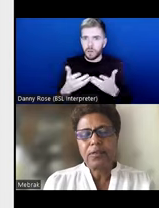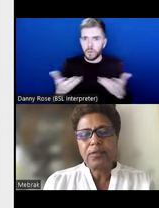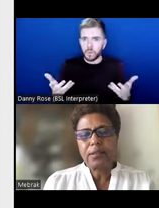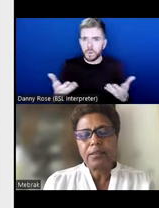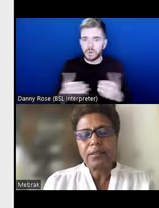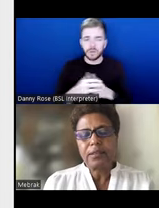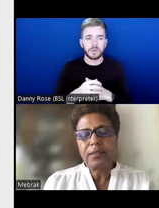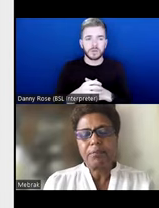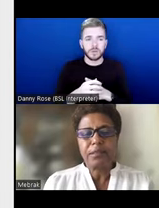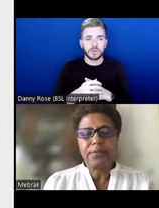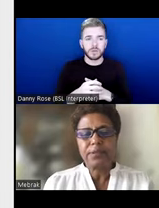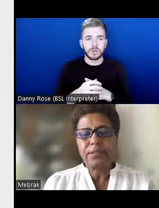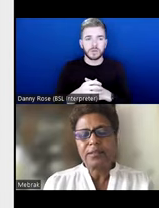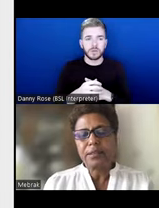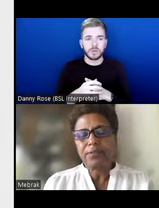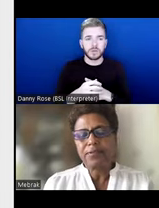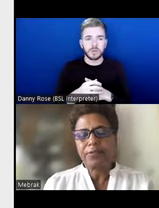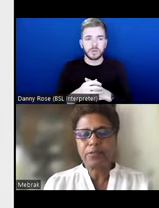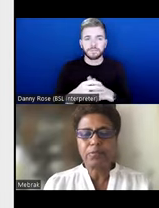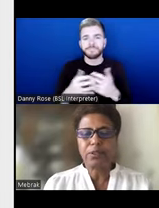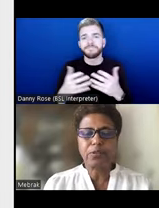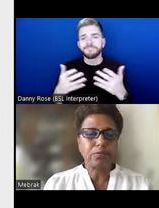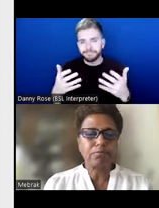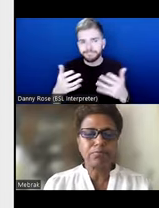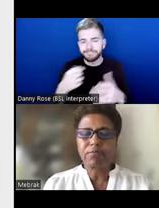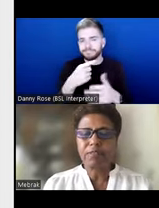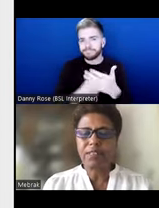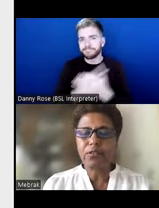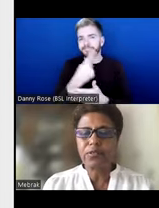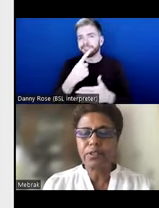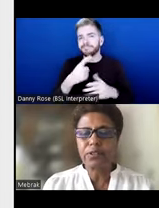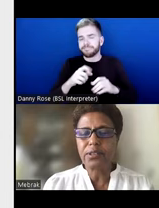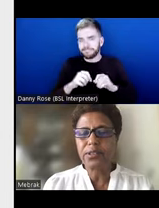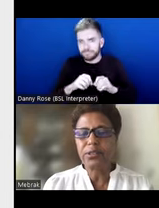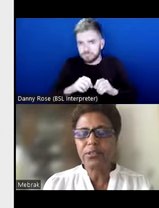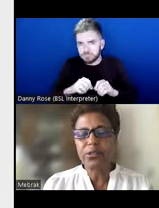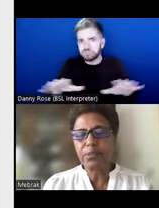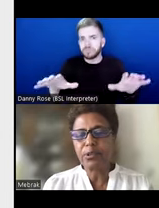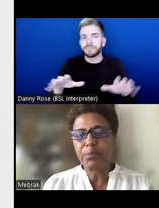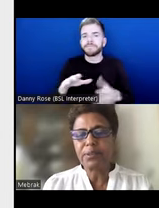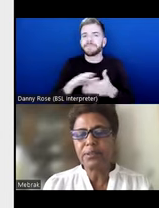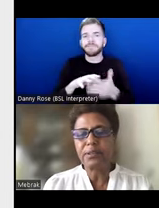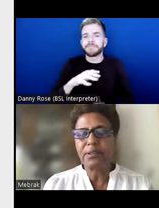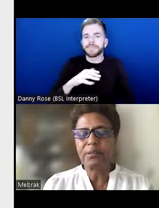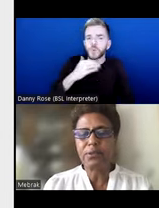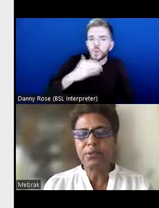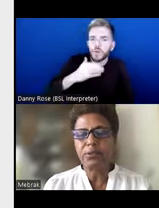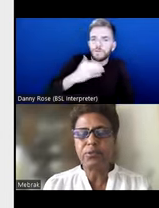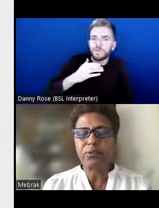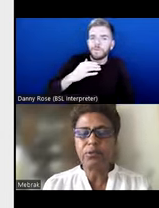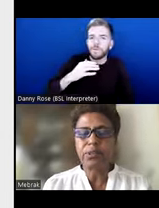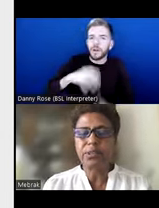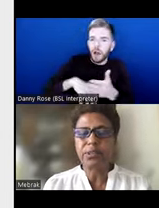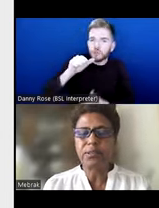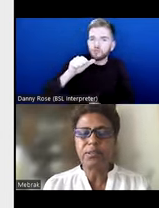I think it manifests itself from, you know, lack of cultural and historical competency when you go